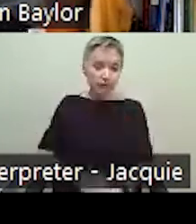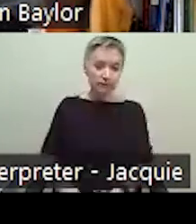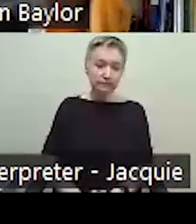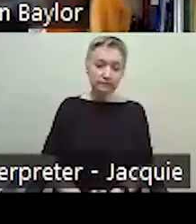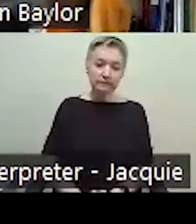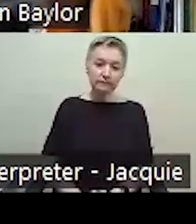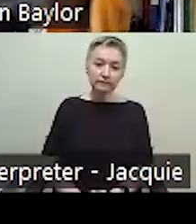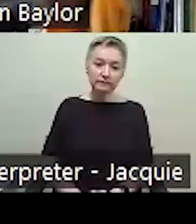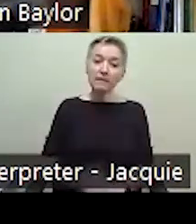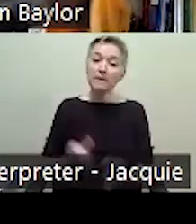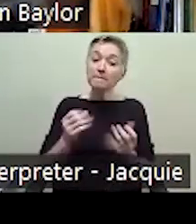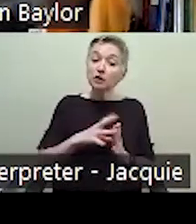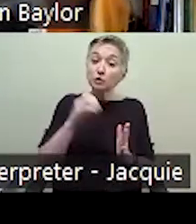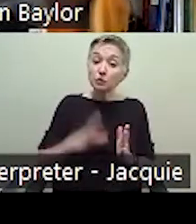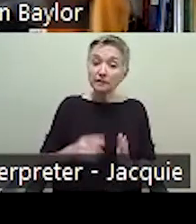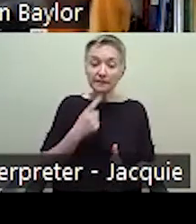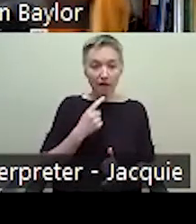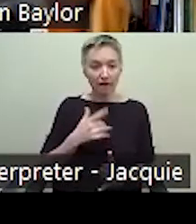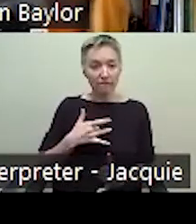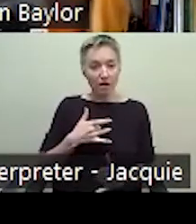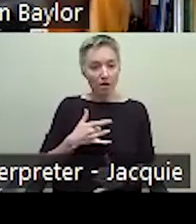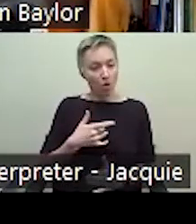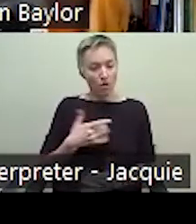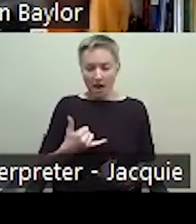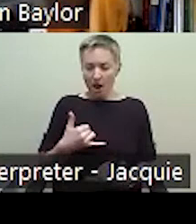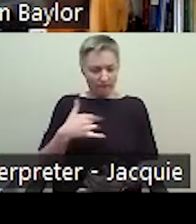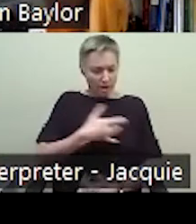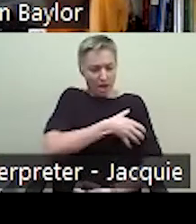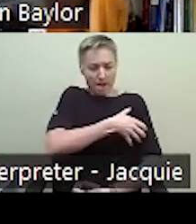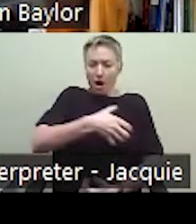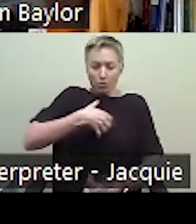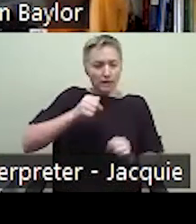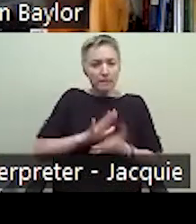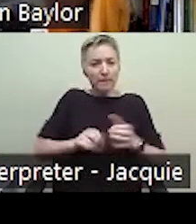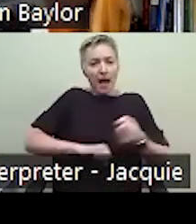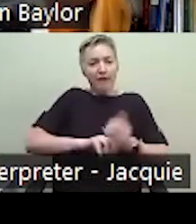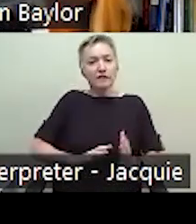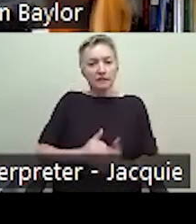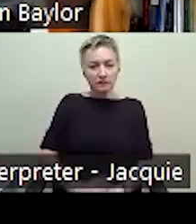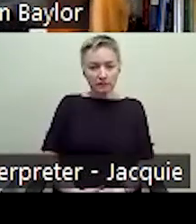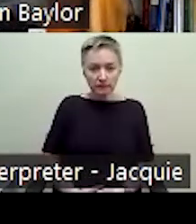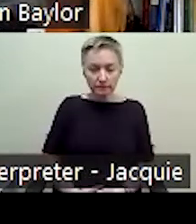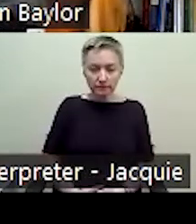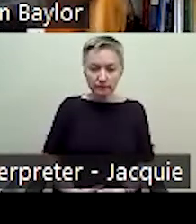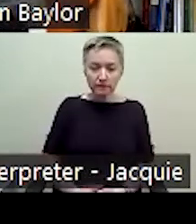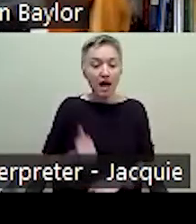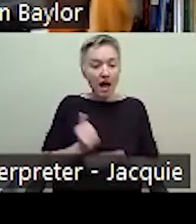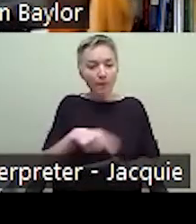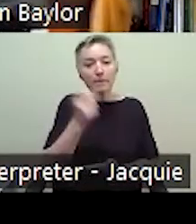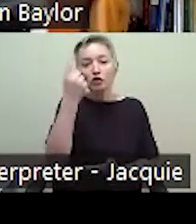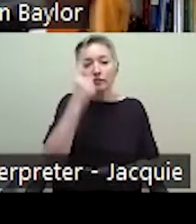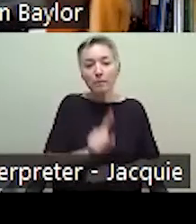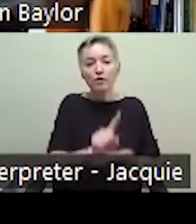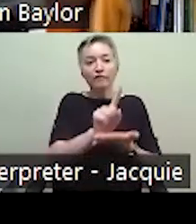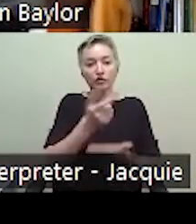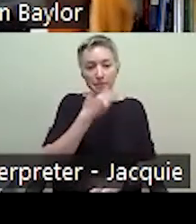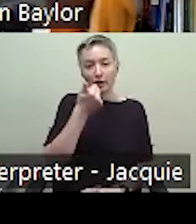A lot of them have said it has empowered them to become advocates. That they understand privilege a whole lot better.